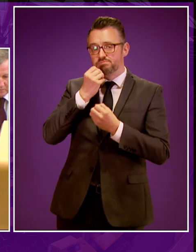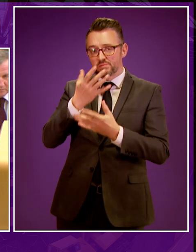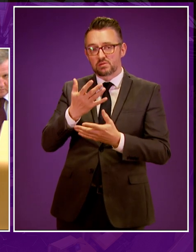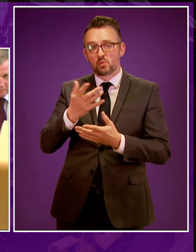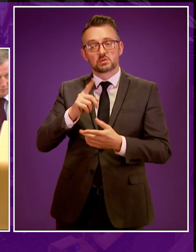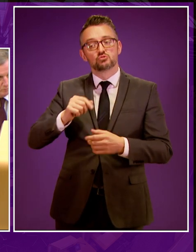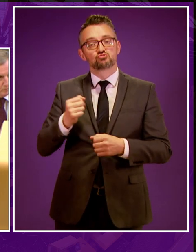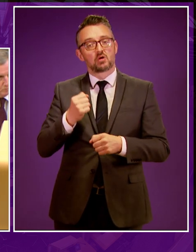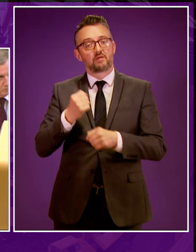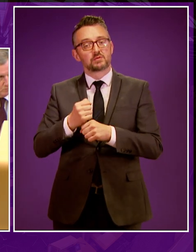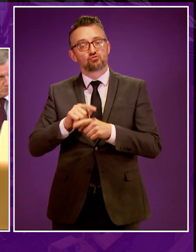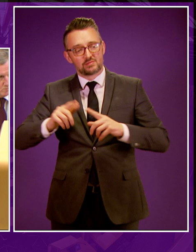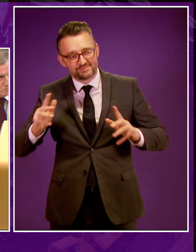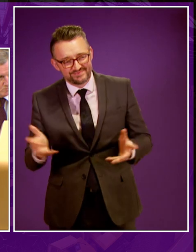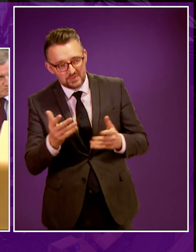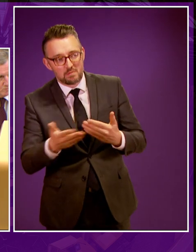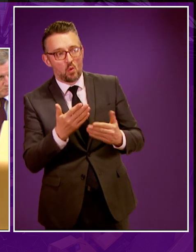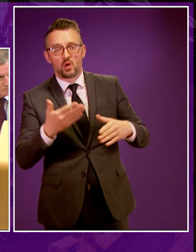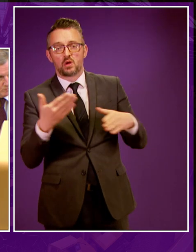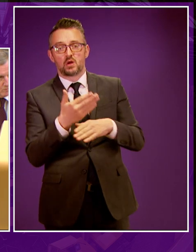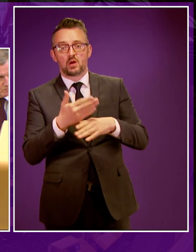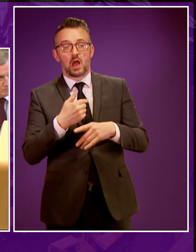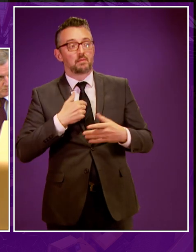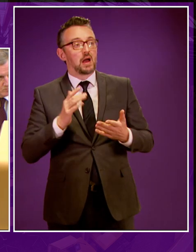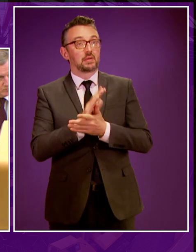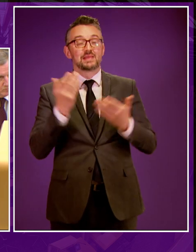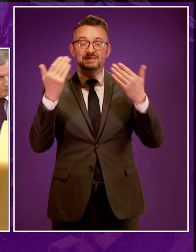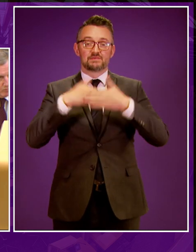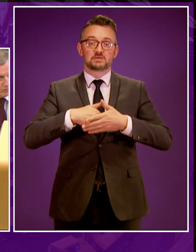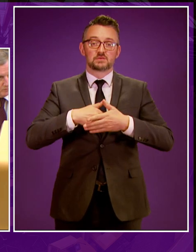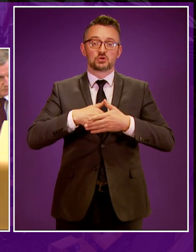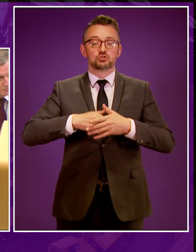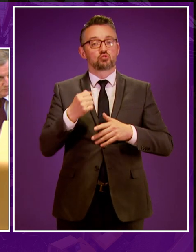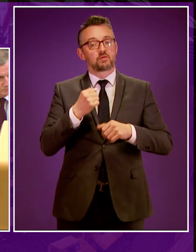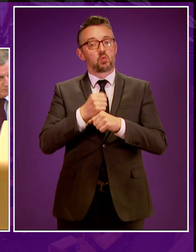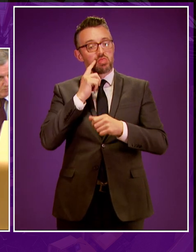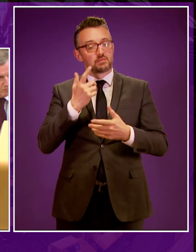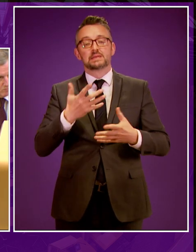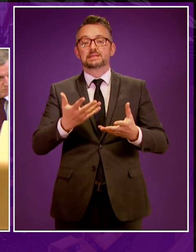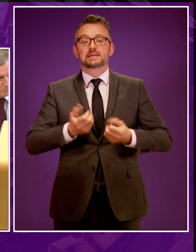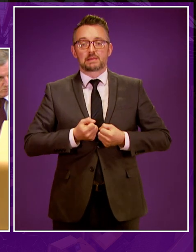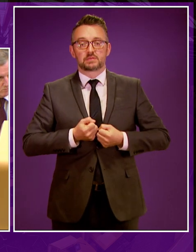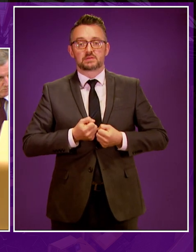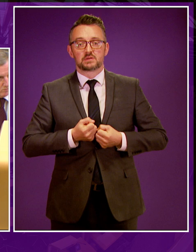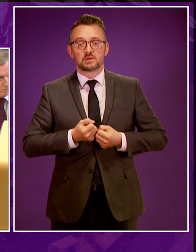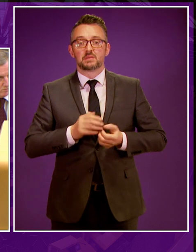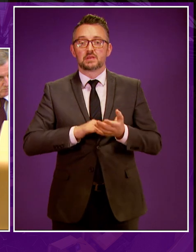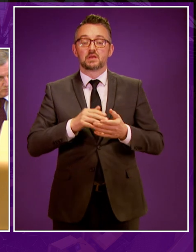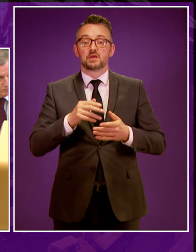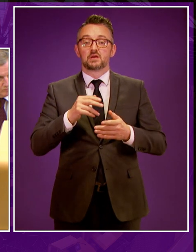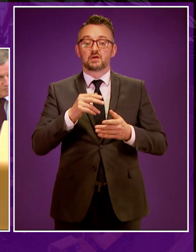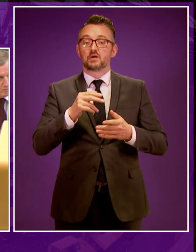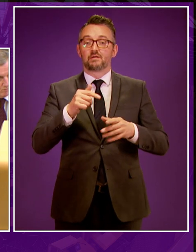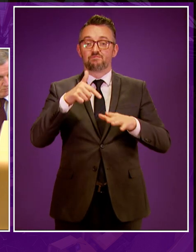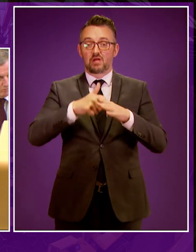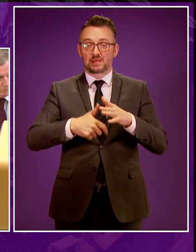the Scottish Government to do more. And I am pleased that this evening, the Scottish Government will accept our amendment that places fracking within